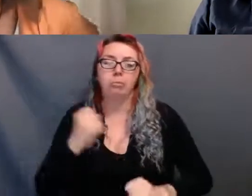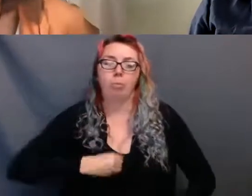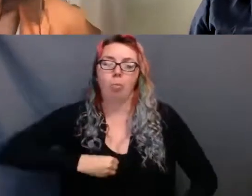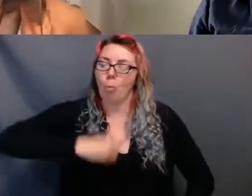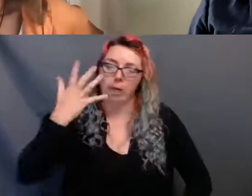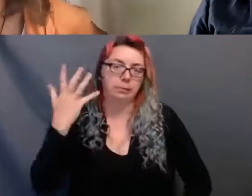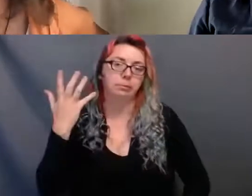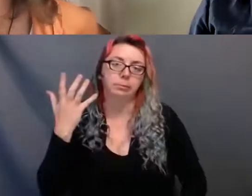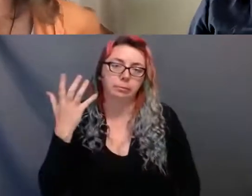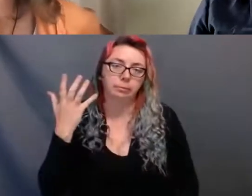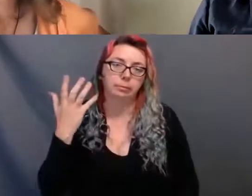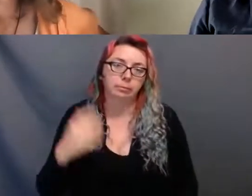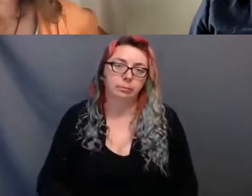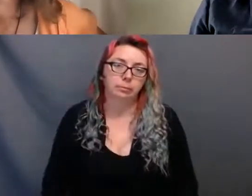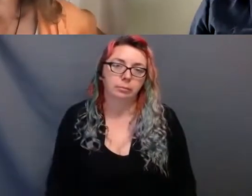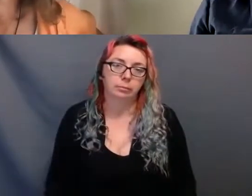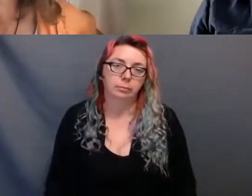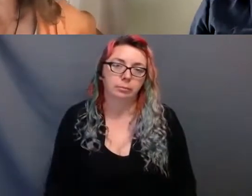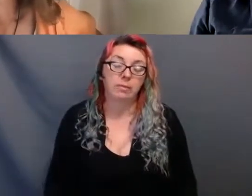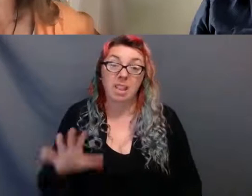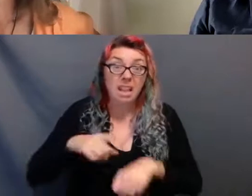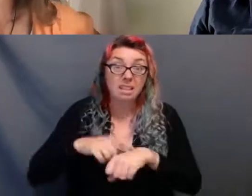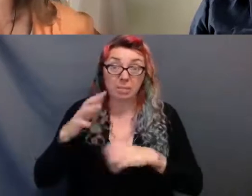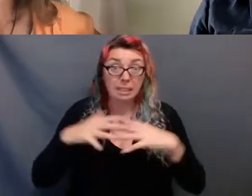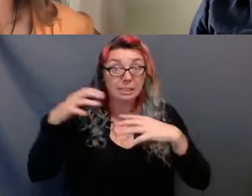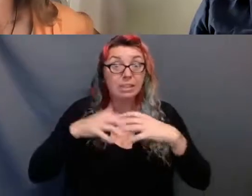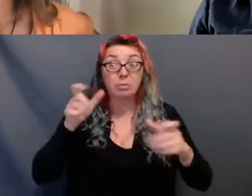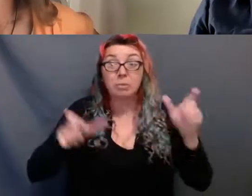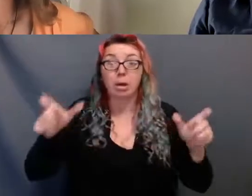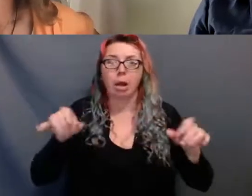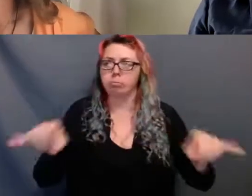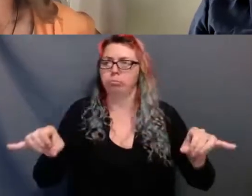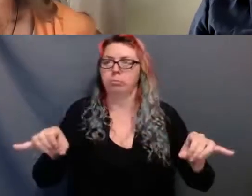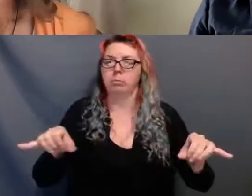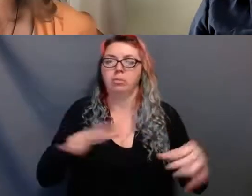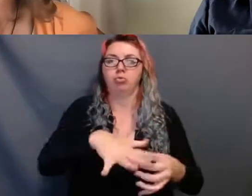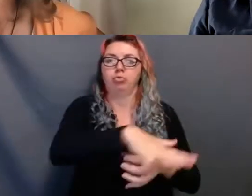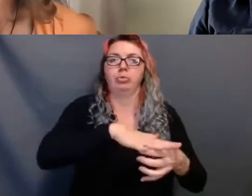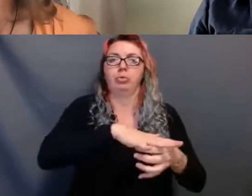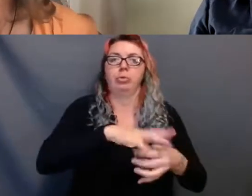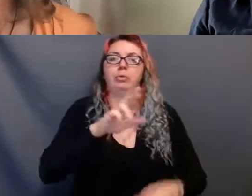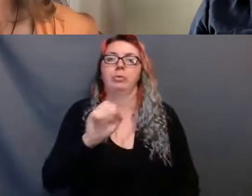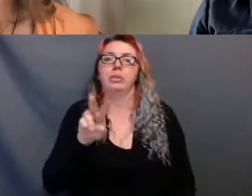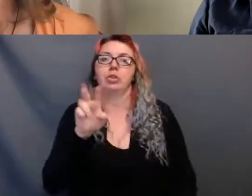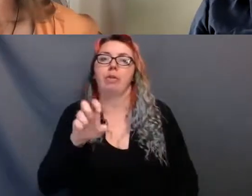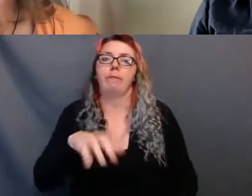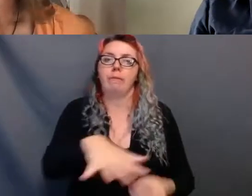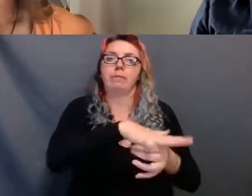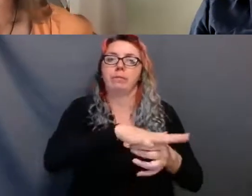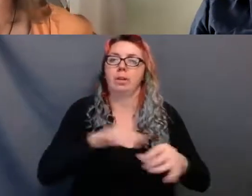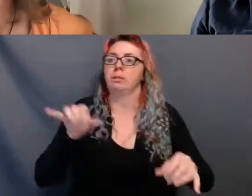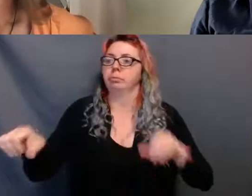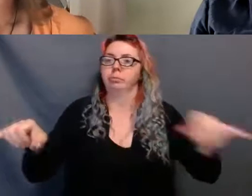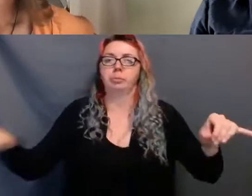At a time when to be Indigenous meant you couldn't even leave the reserve to come into town without a signed pass card from the